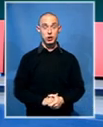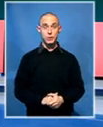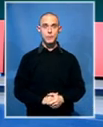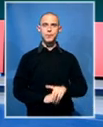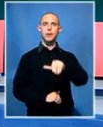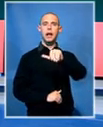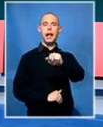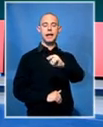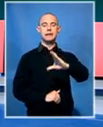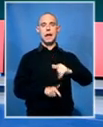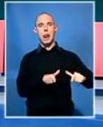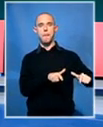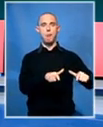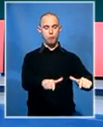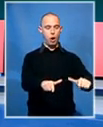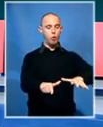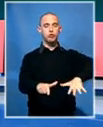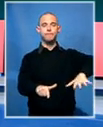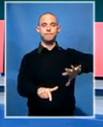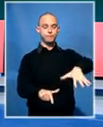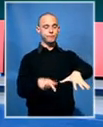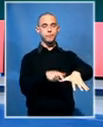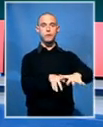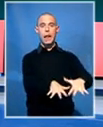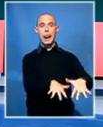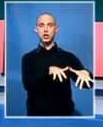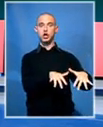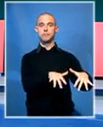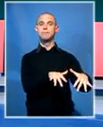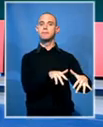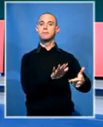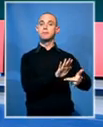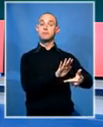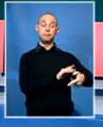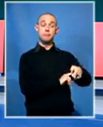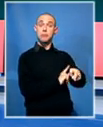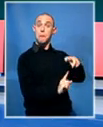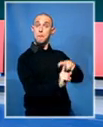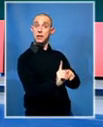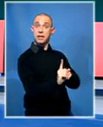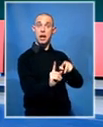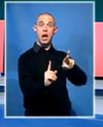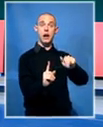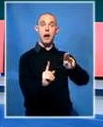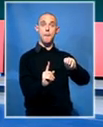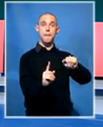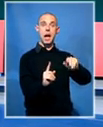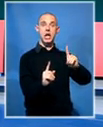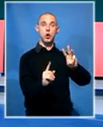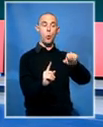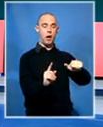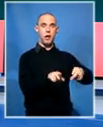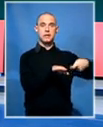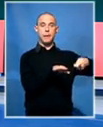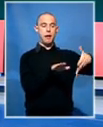Ropo says that the Speaker of the Provincial Legislature has been dismissed. Mariam Ramadwa's tenure ended